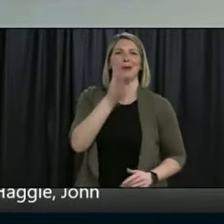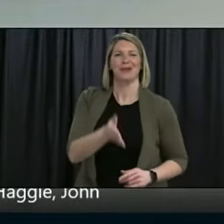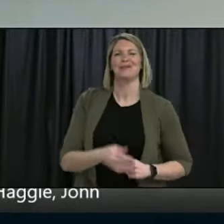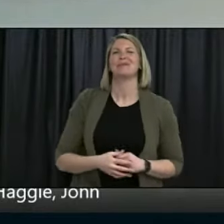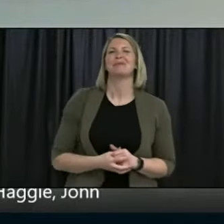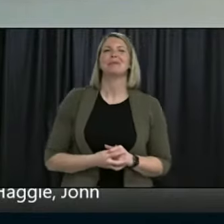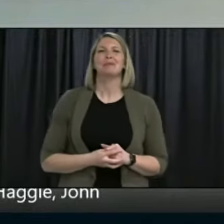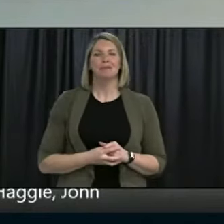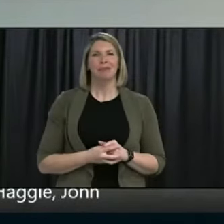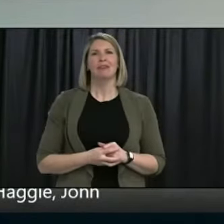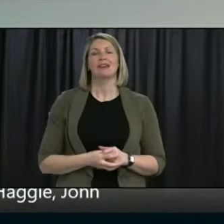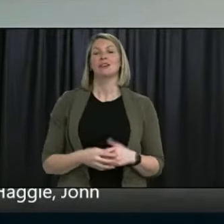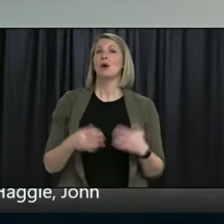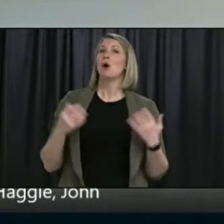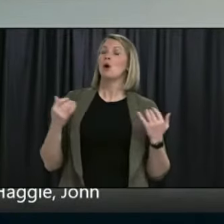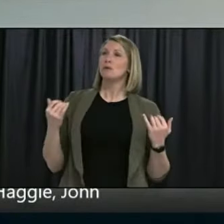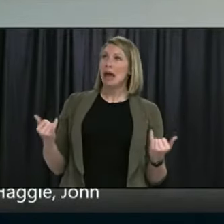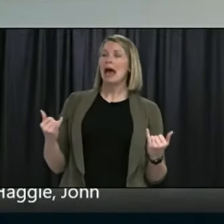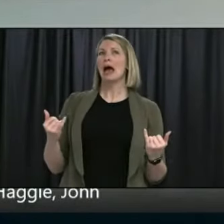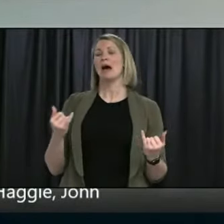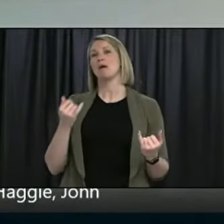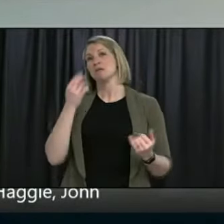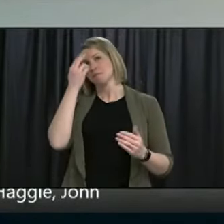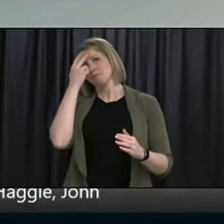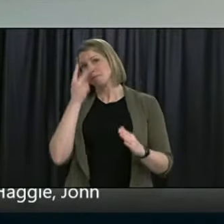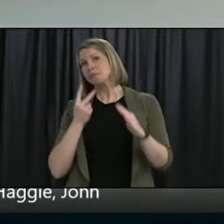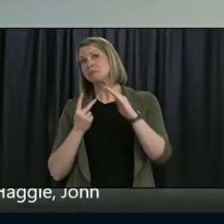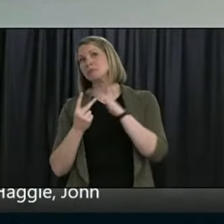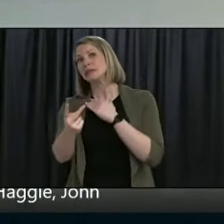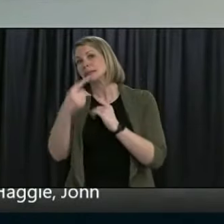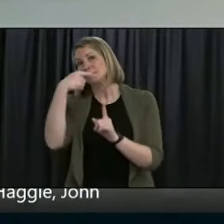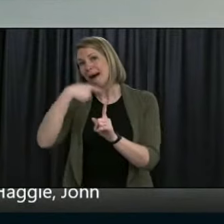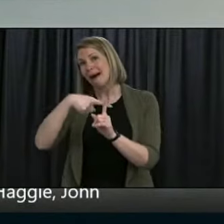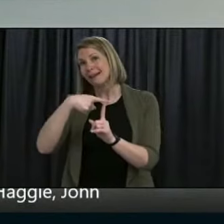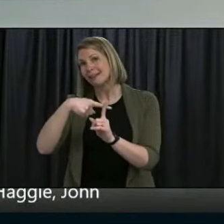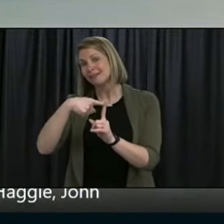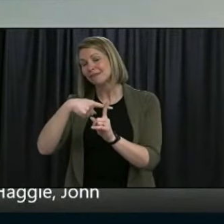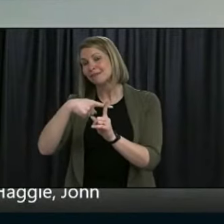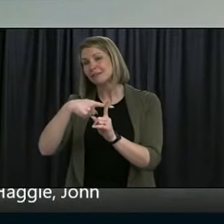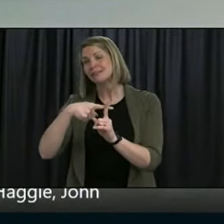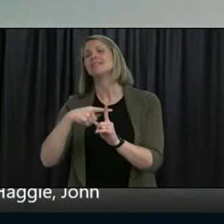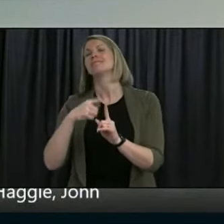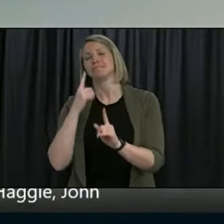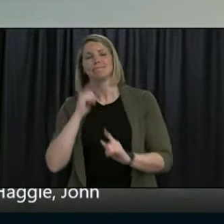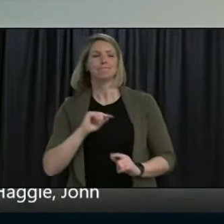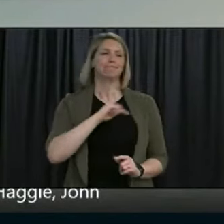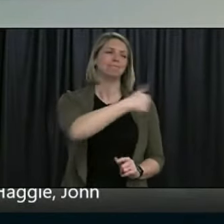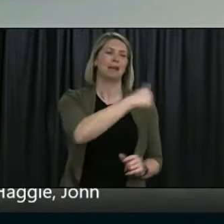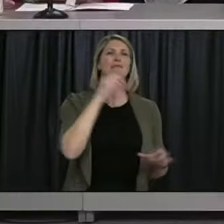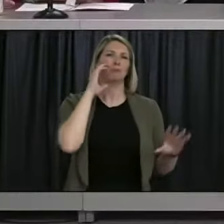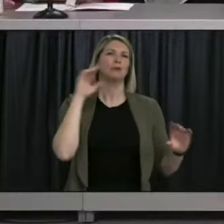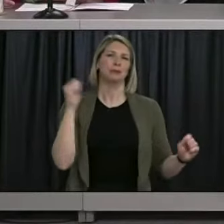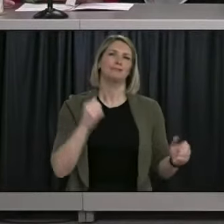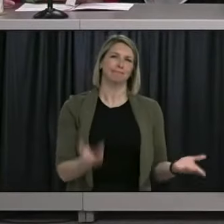with that sort of hint of optimism and a look to the future, I'll turn it back to yourself, premium.